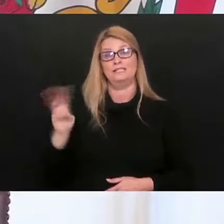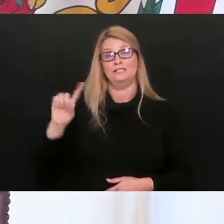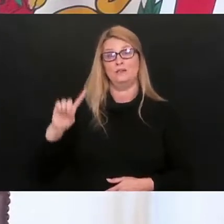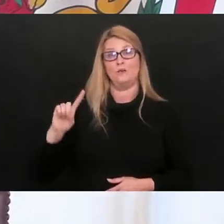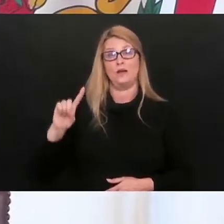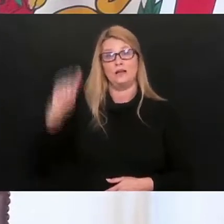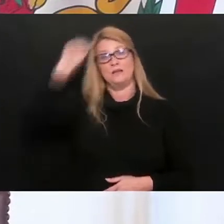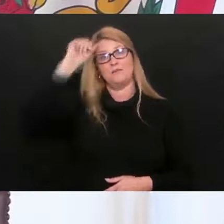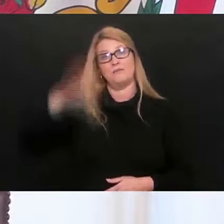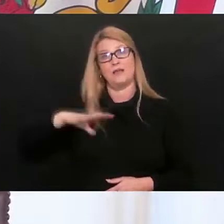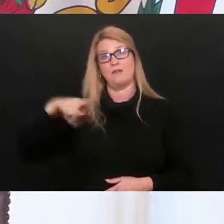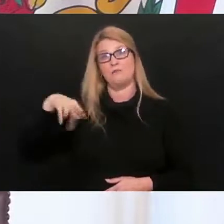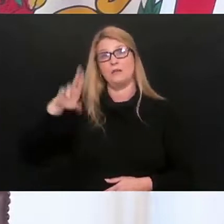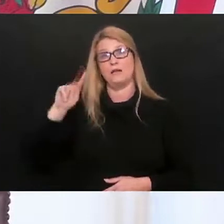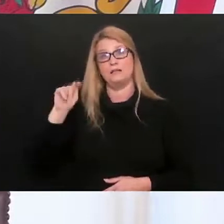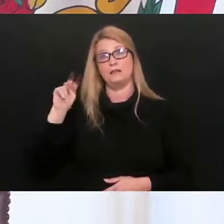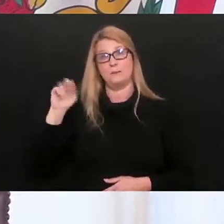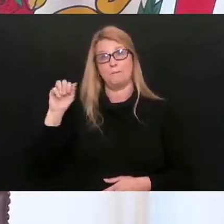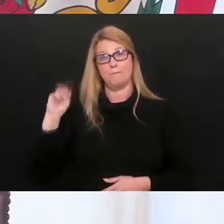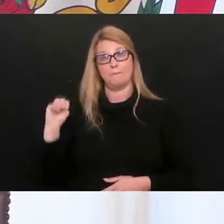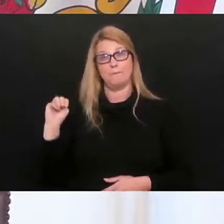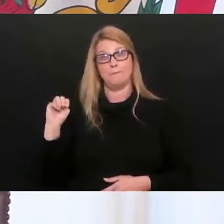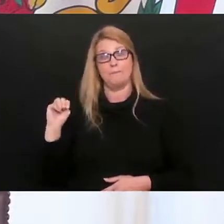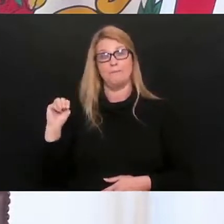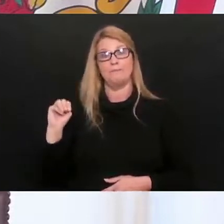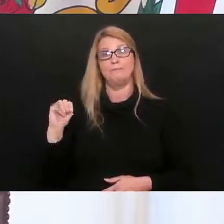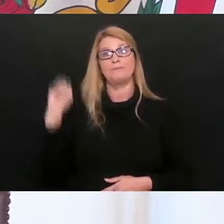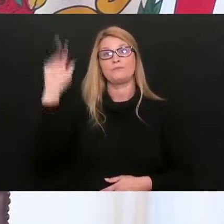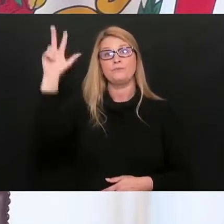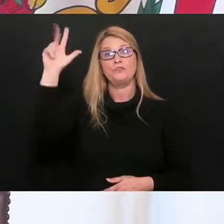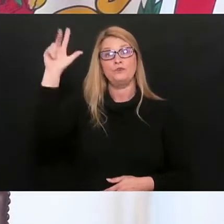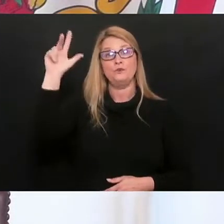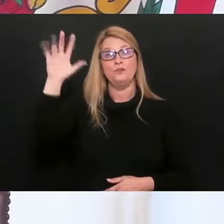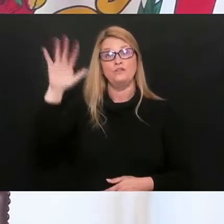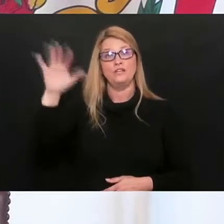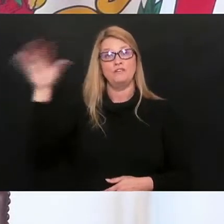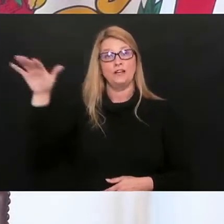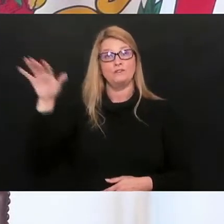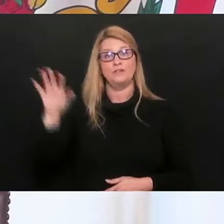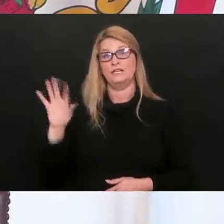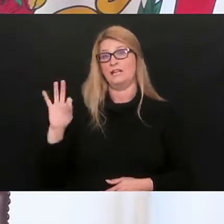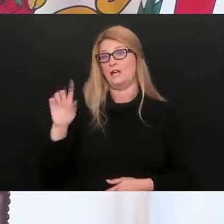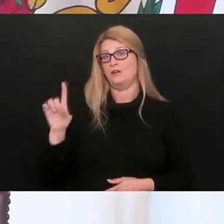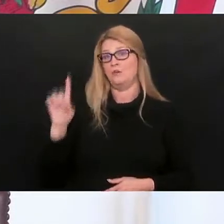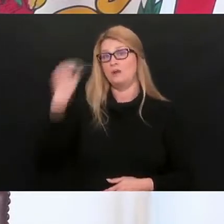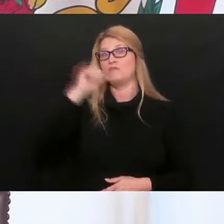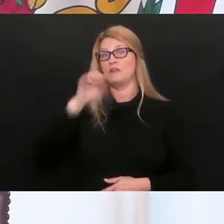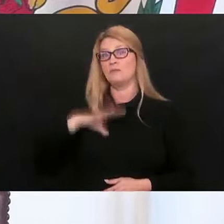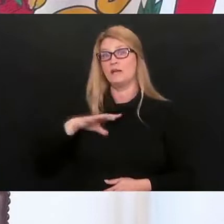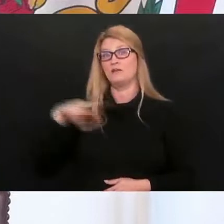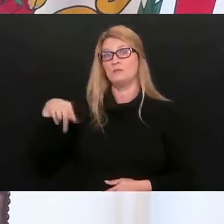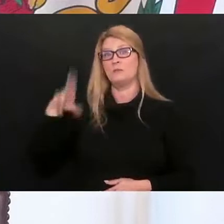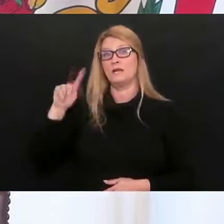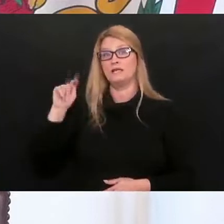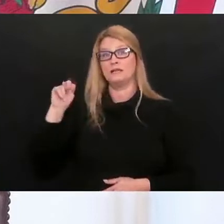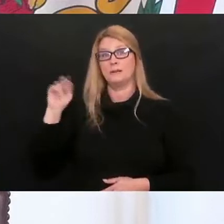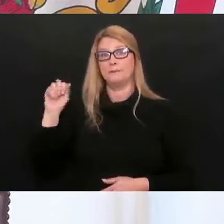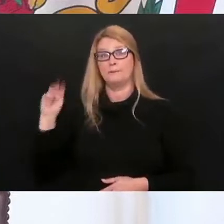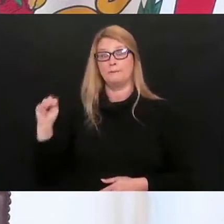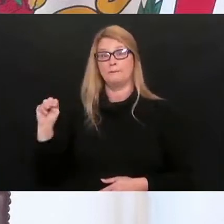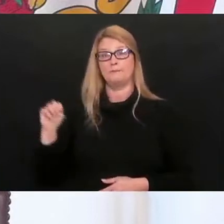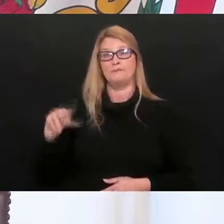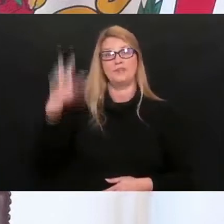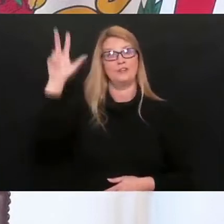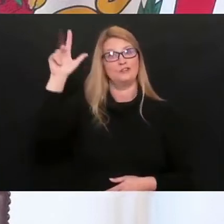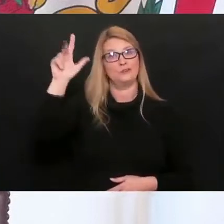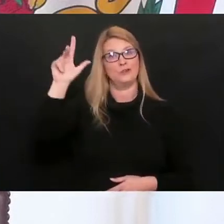-year-old male from Putnam County, our 2,355th death, a 91-year-old female from Putnam County, our